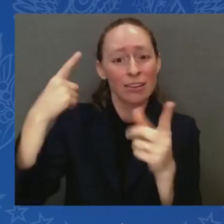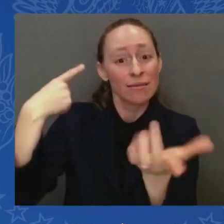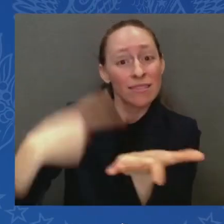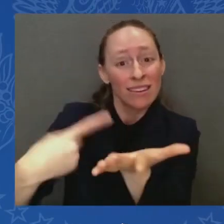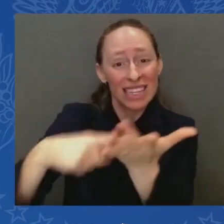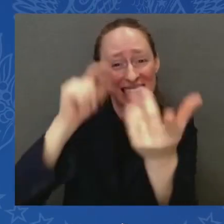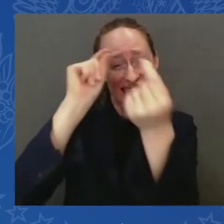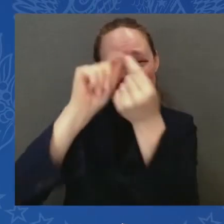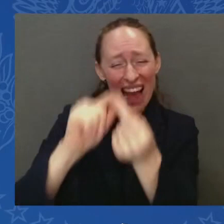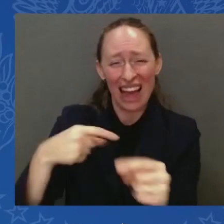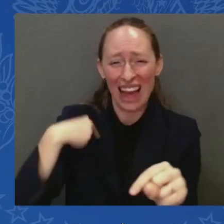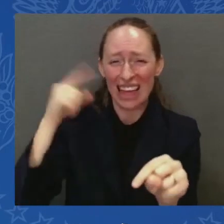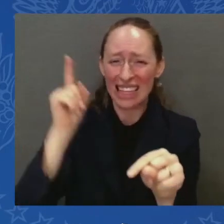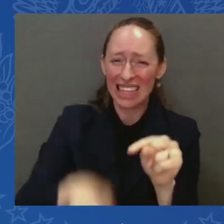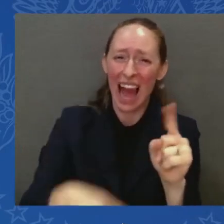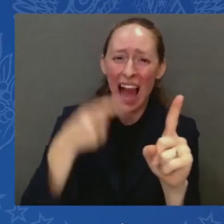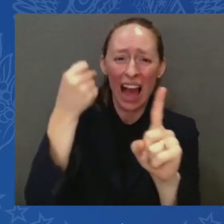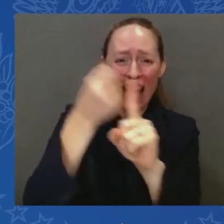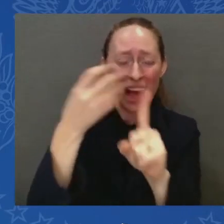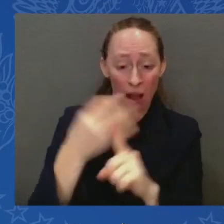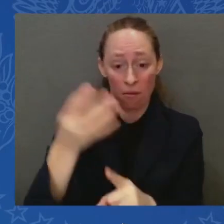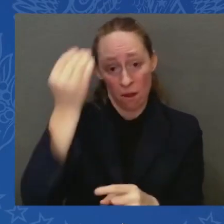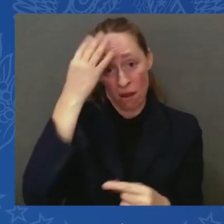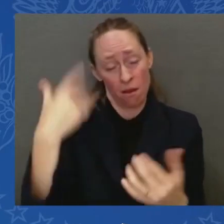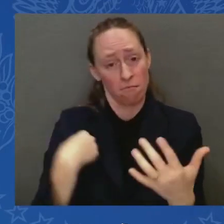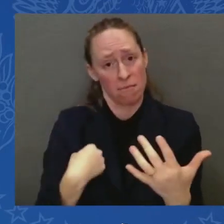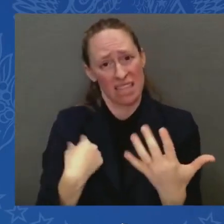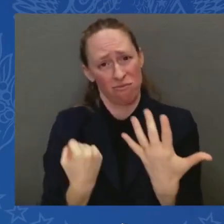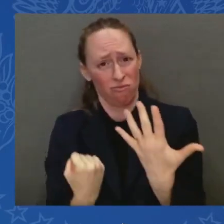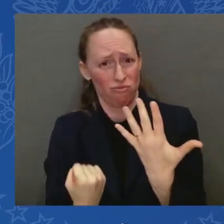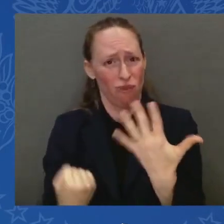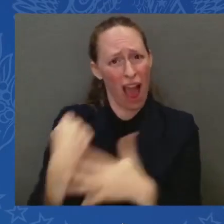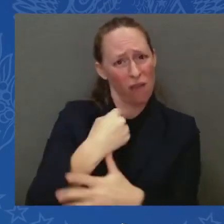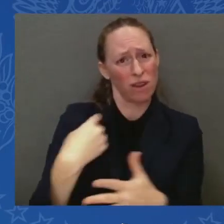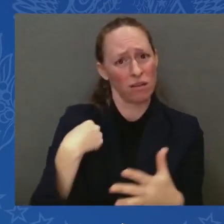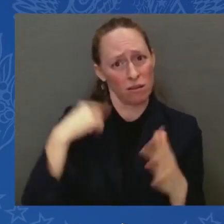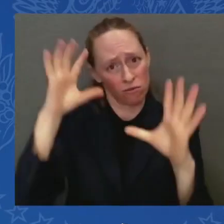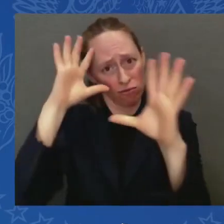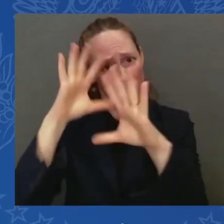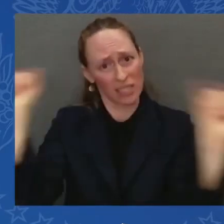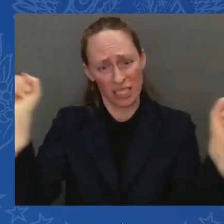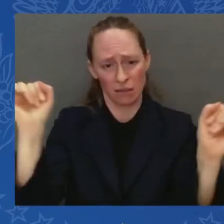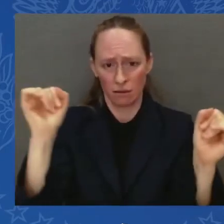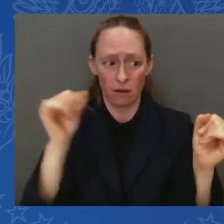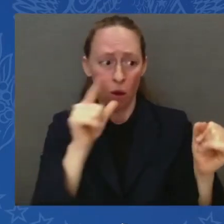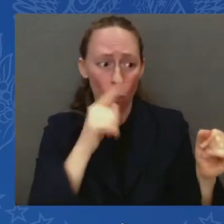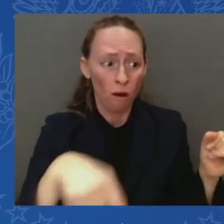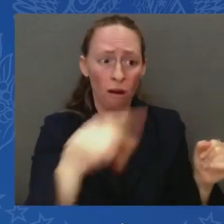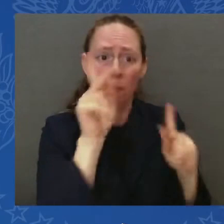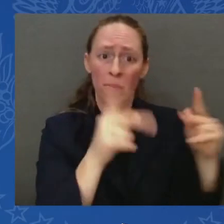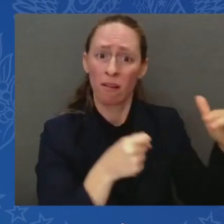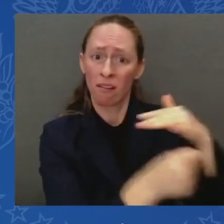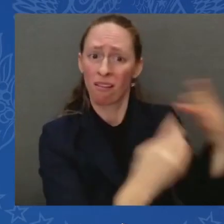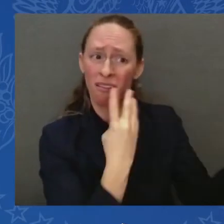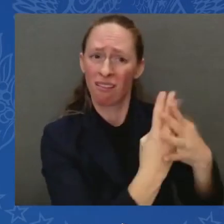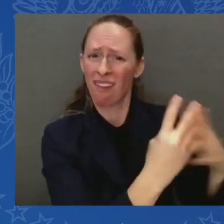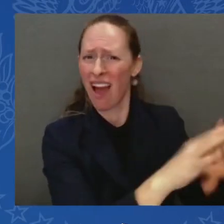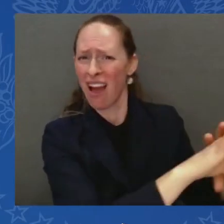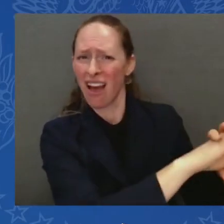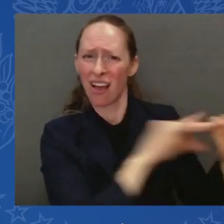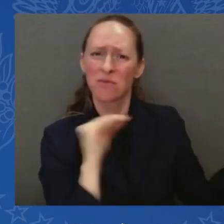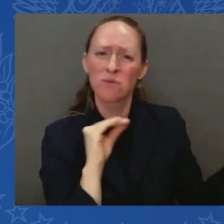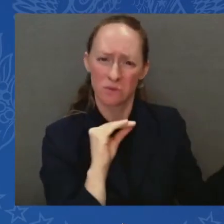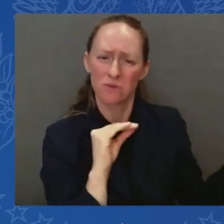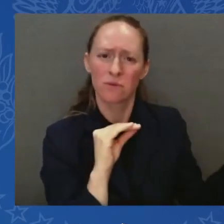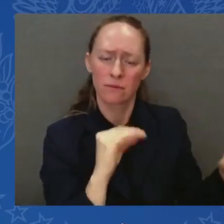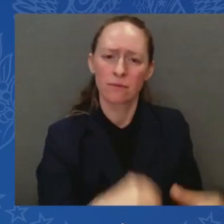hostages. To those who are grieving, a child, a parent, a spouse, a sibling, a friend, I know you feel like